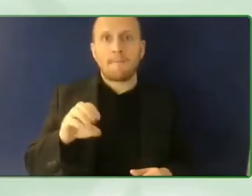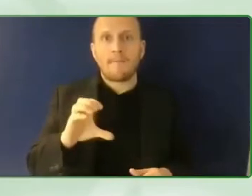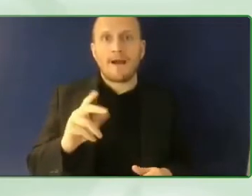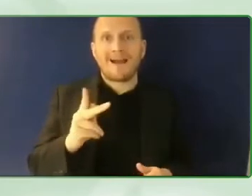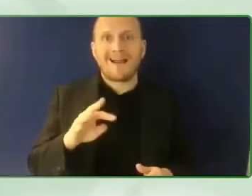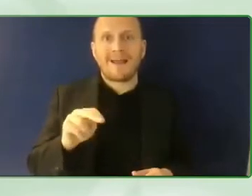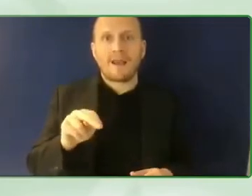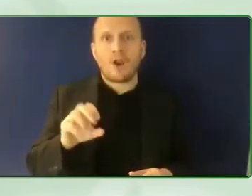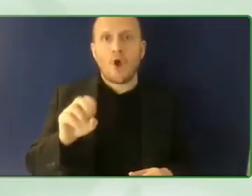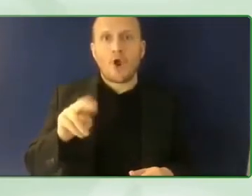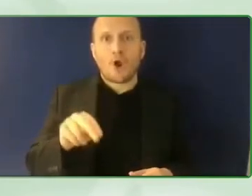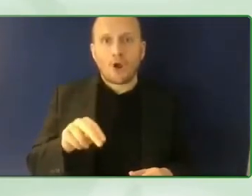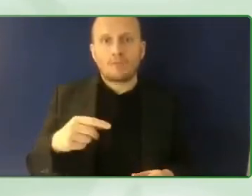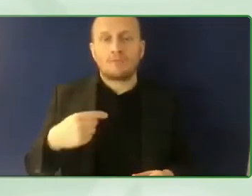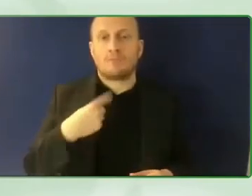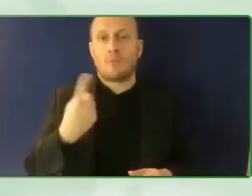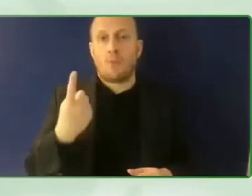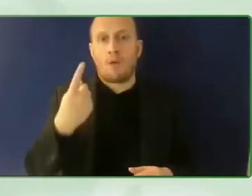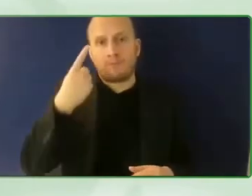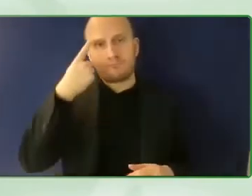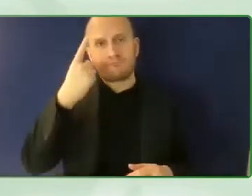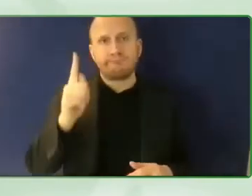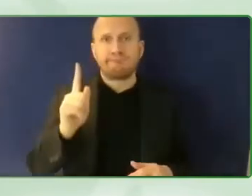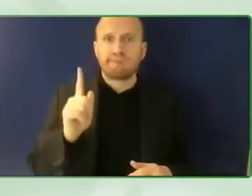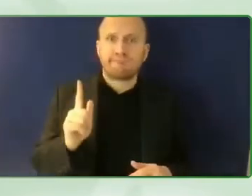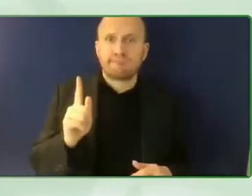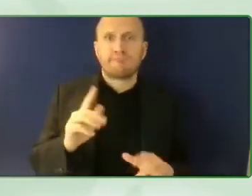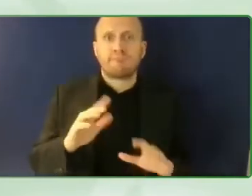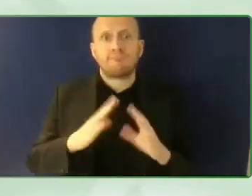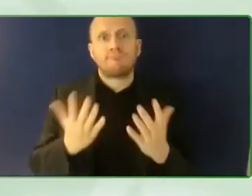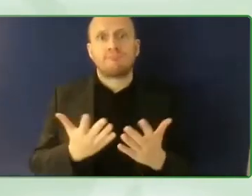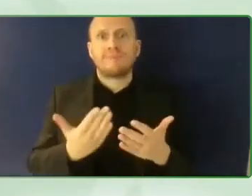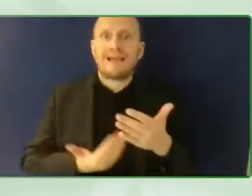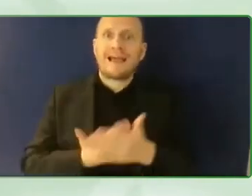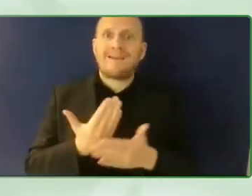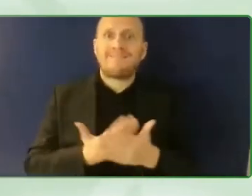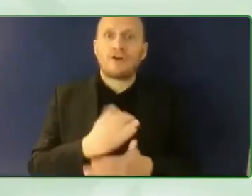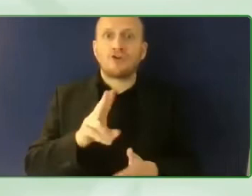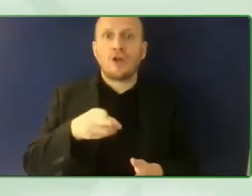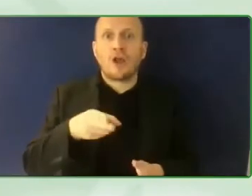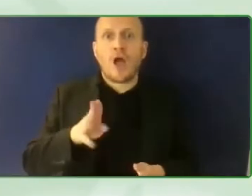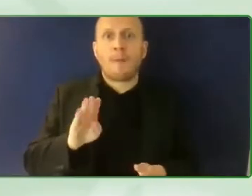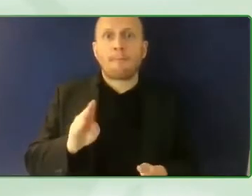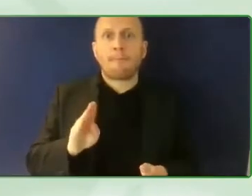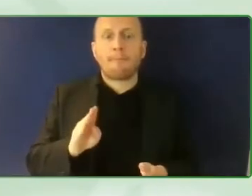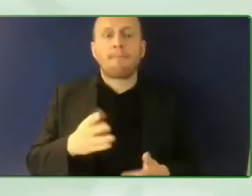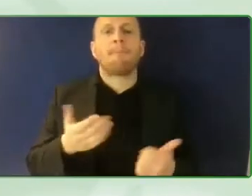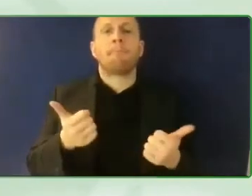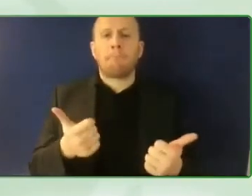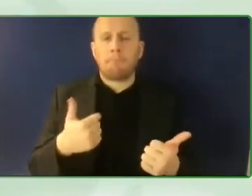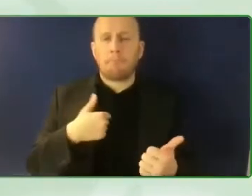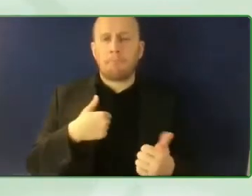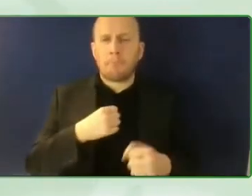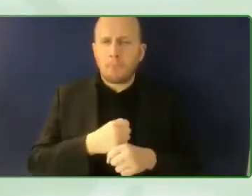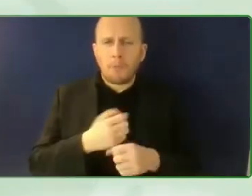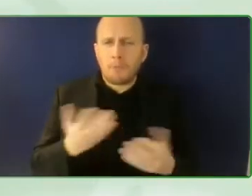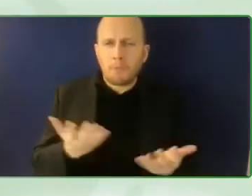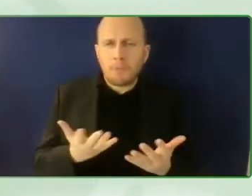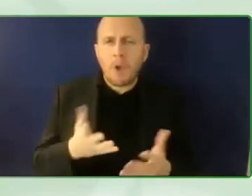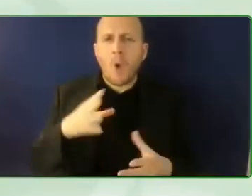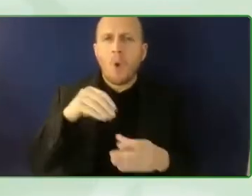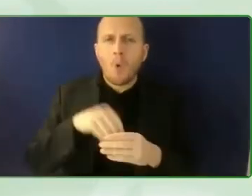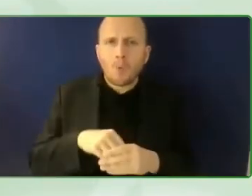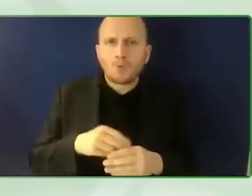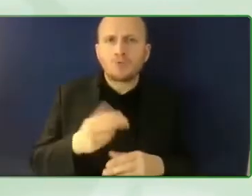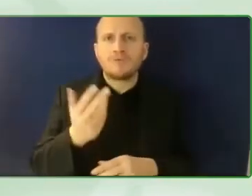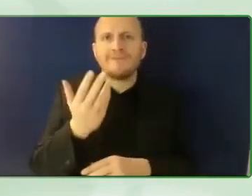Innovation Hub and I lead our work on inclusive design. that's primarily the inclusive design of the built environment, the